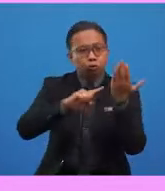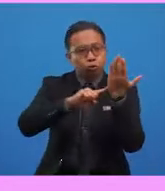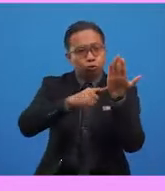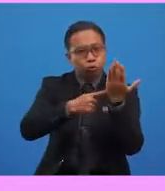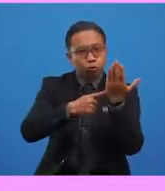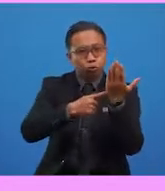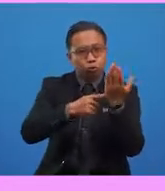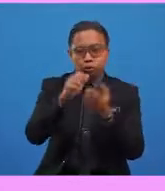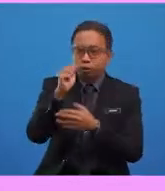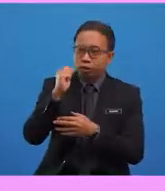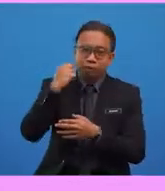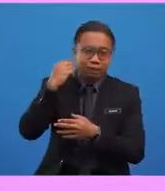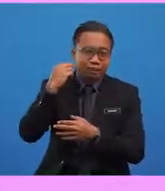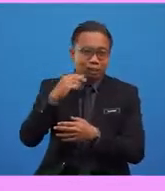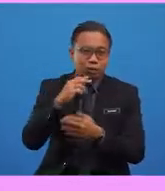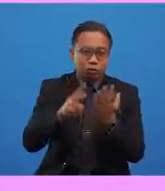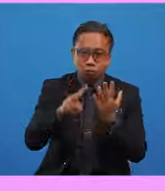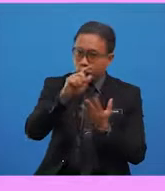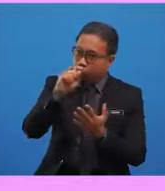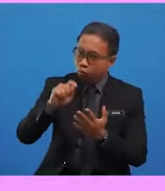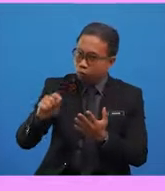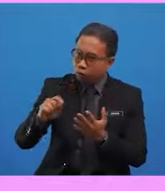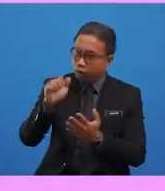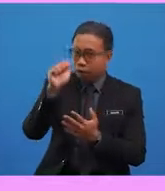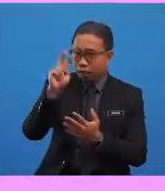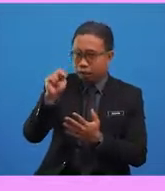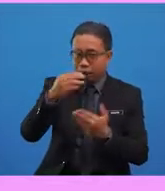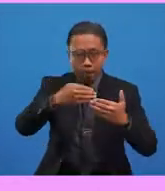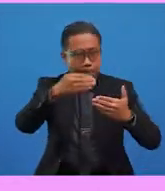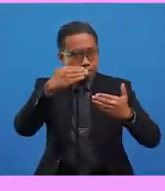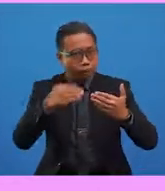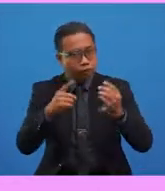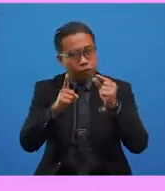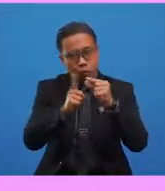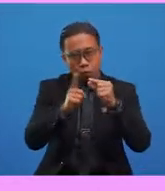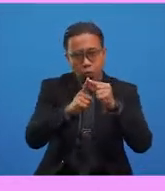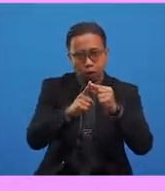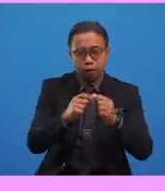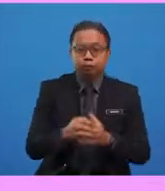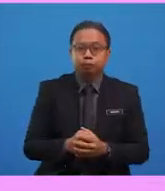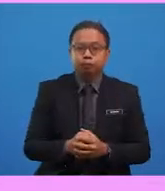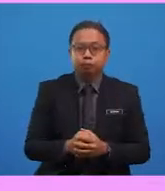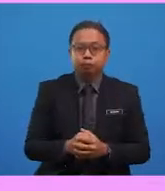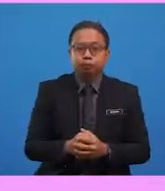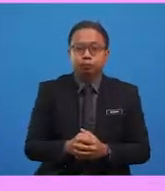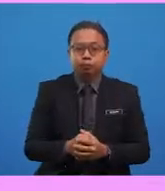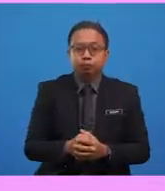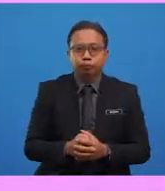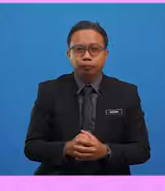has the sound E. So, we use N before this word, which we read as an engine.